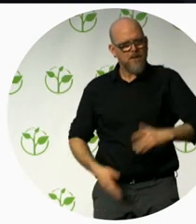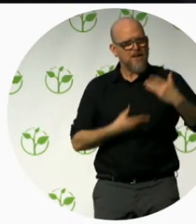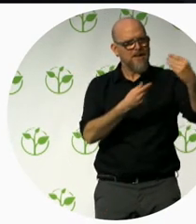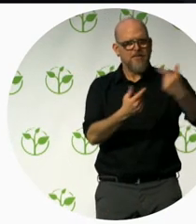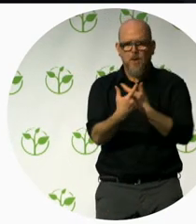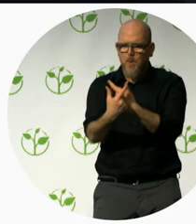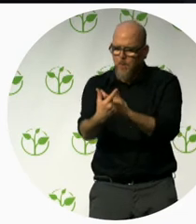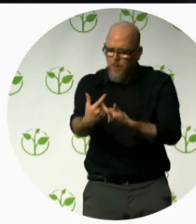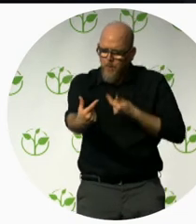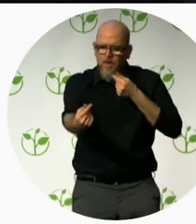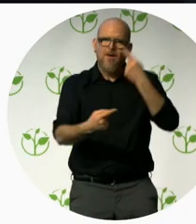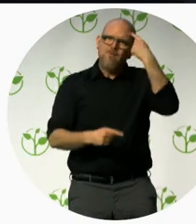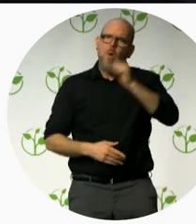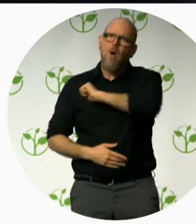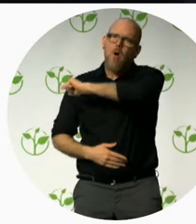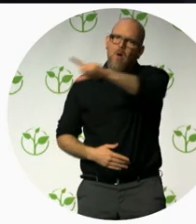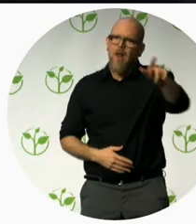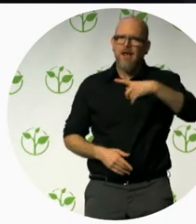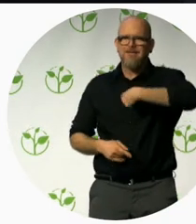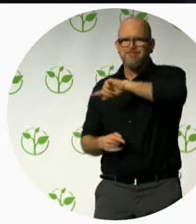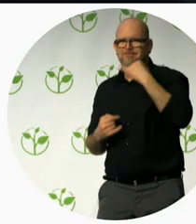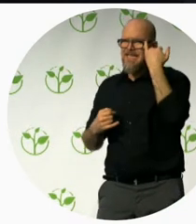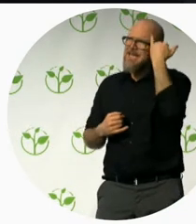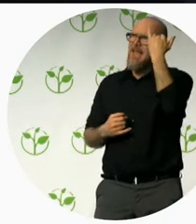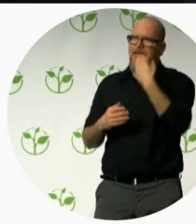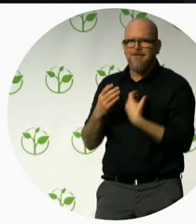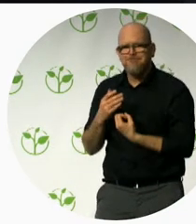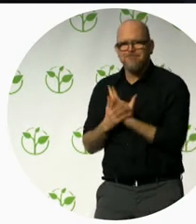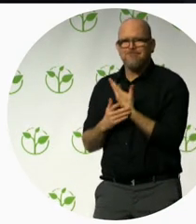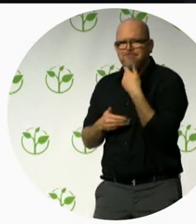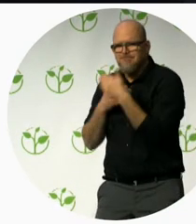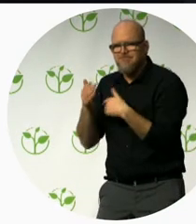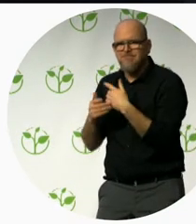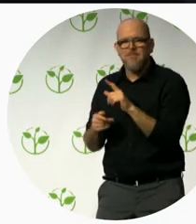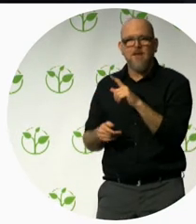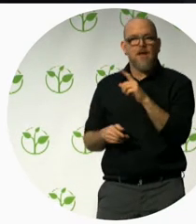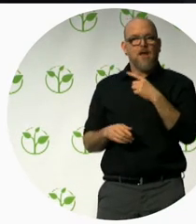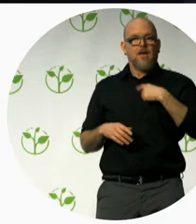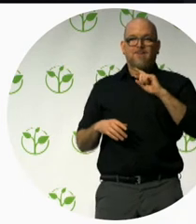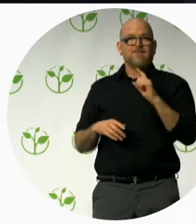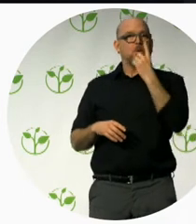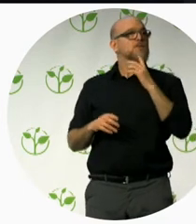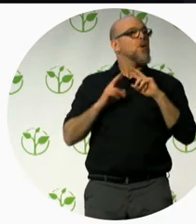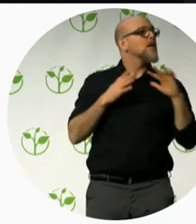usano la carrozzina non è mai stato realizzato un progetto così è una vera innovazione per venezia